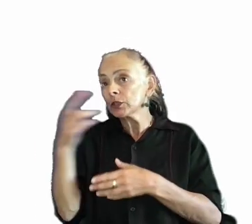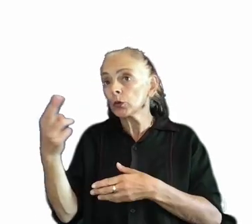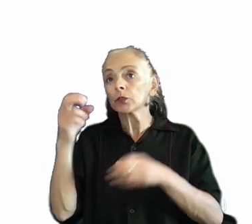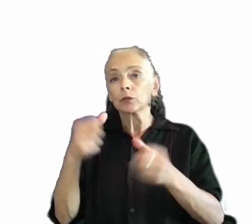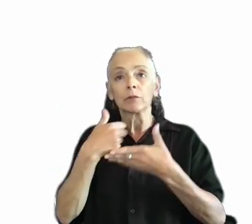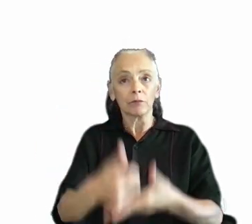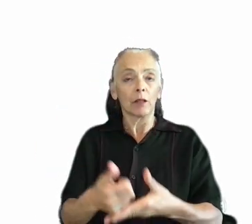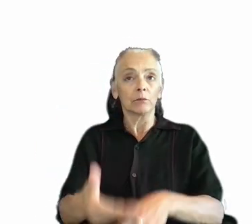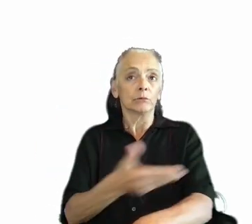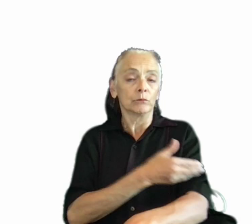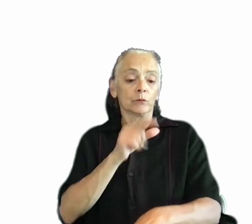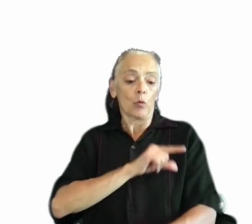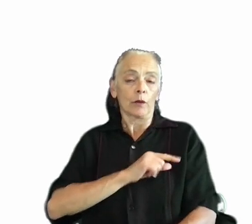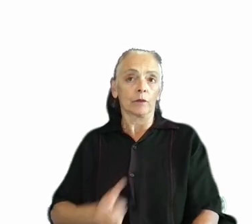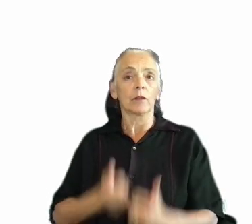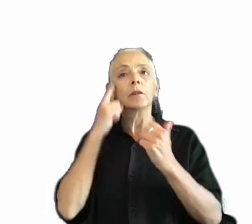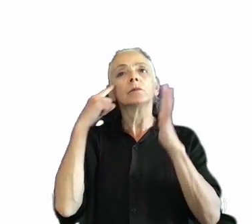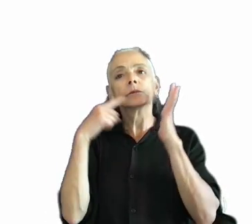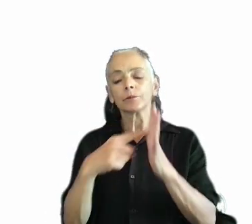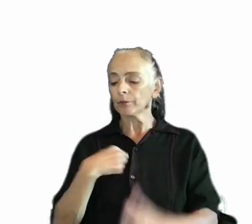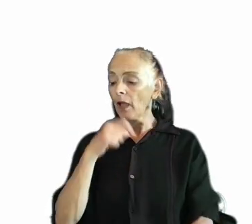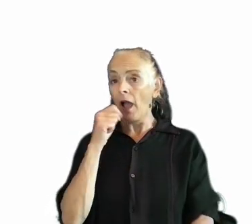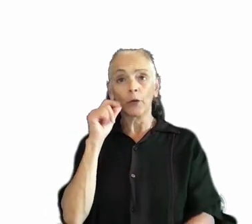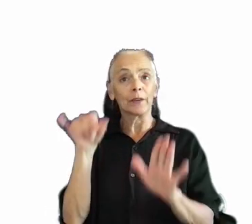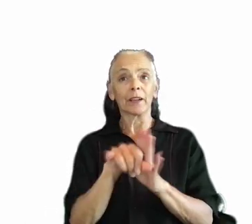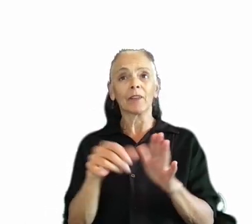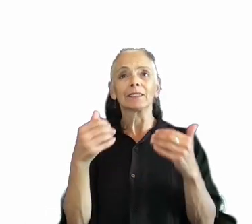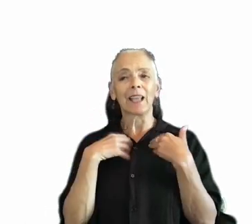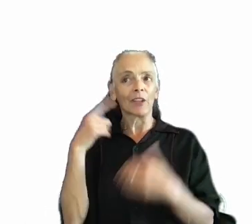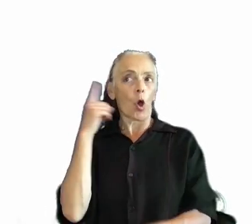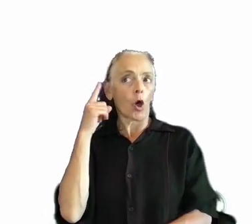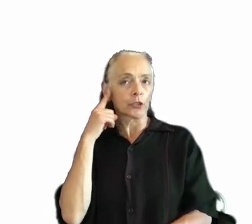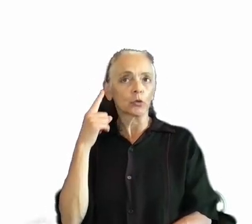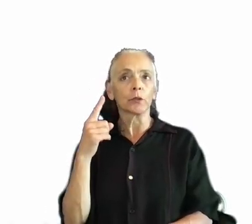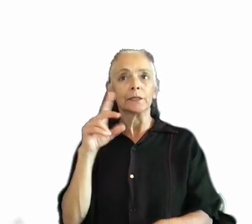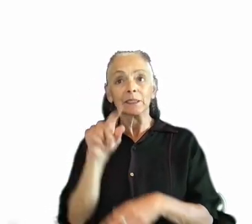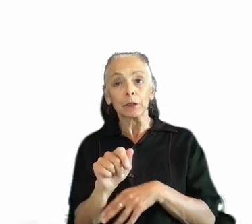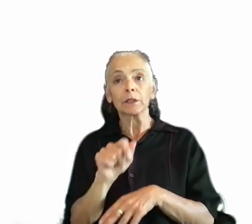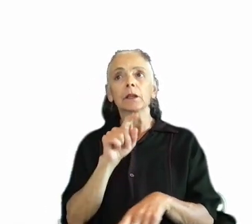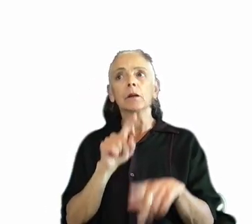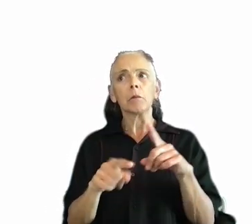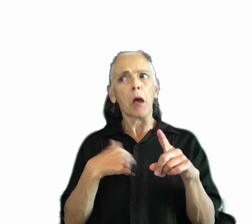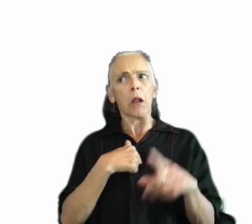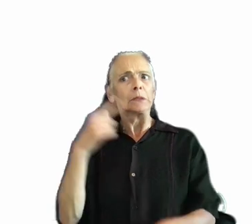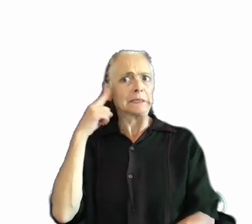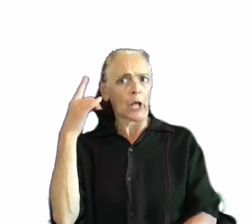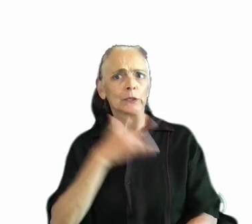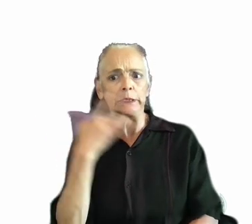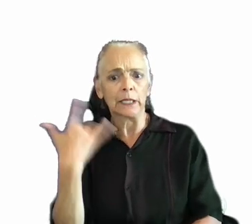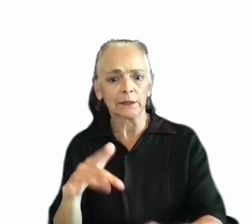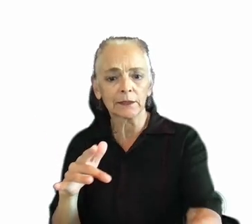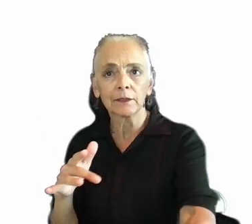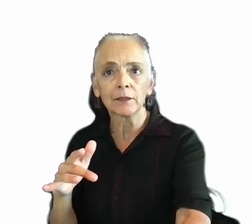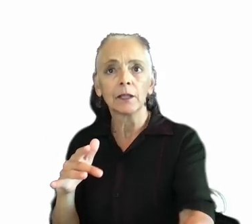quality of life. For example, I don't identify as having an auditory disability, but I'm very sound sensitive. This means that I